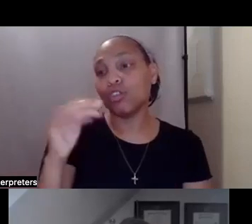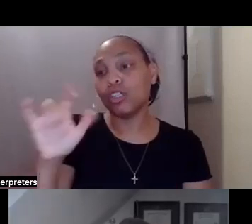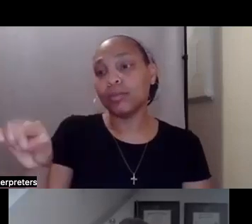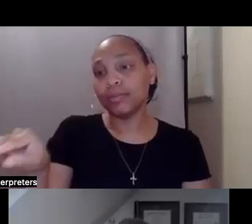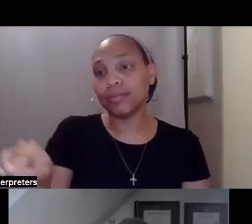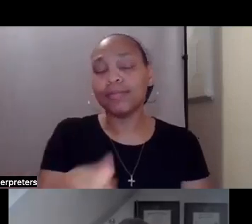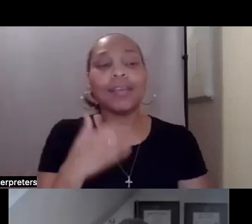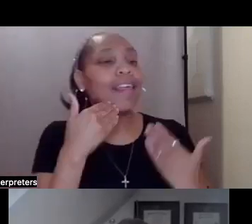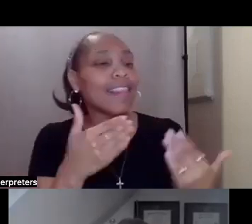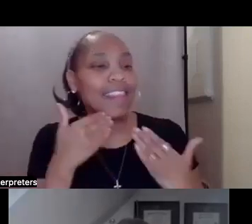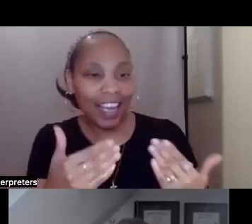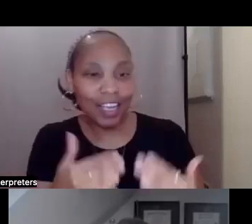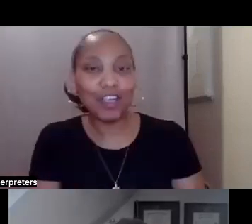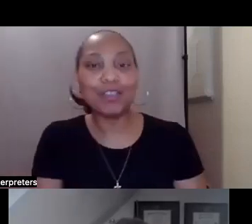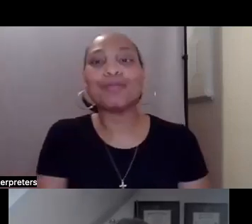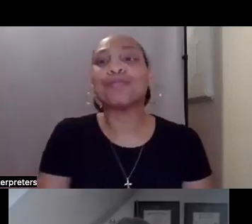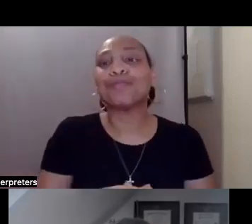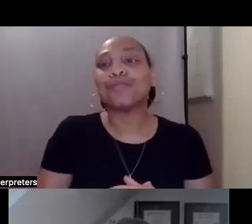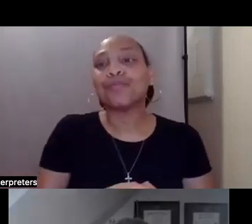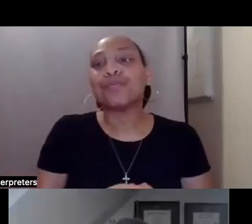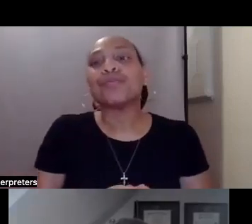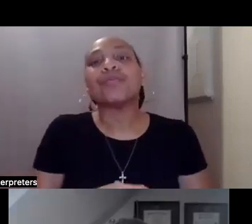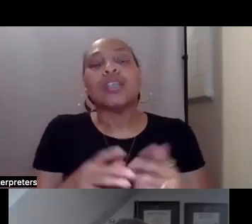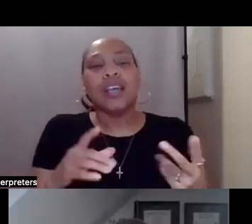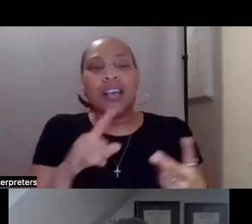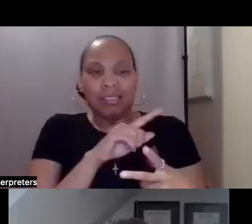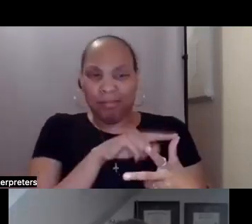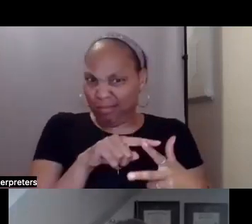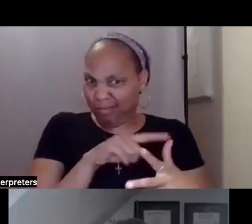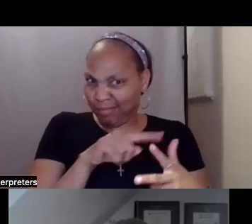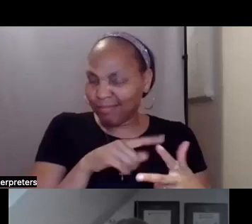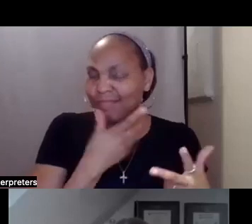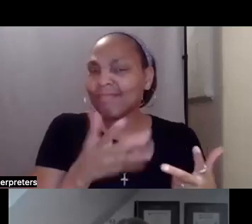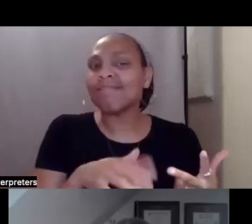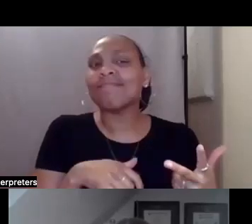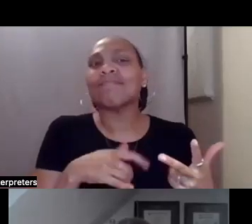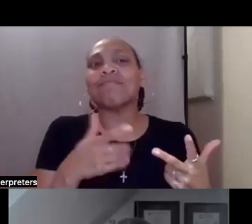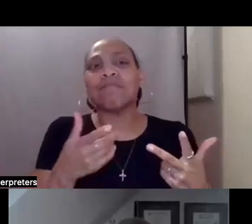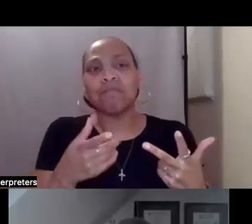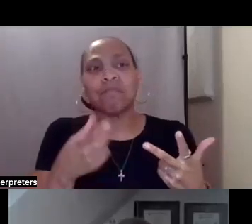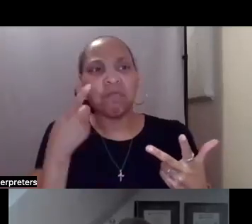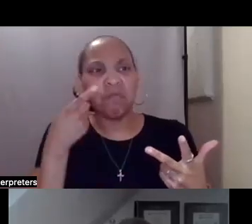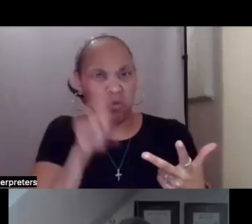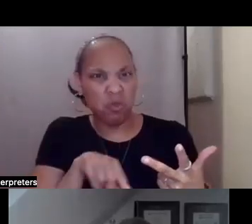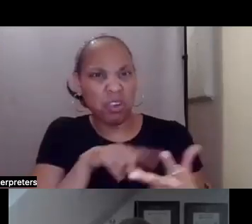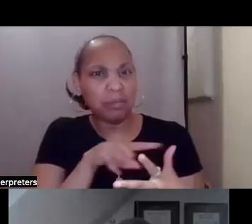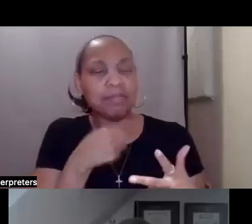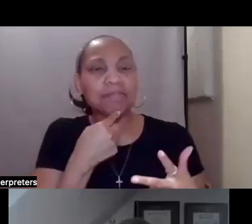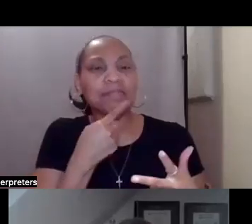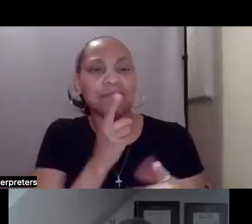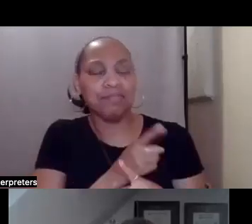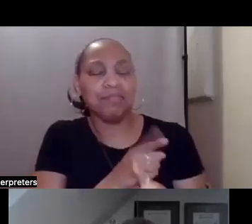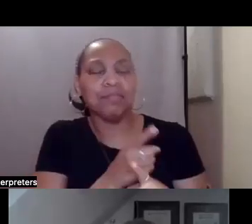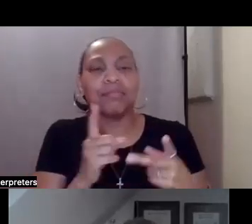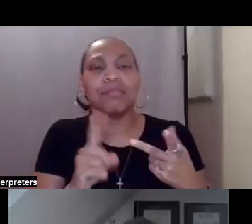Thanks, Christina and Amy. And I think to kind of bring together what Amy and Christina and all of us as supports coordinators are really here to do is really providing that